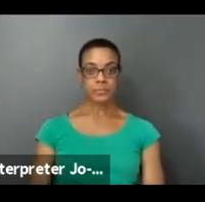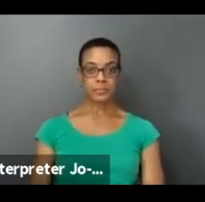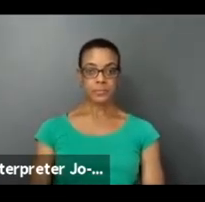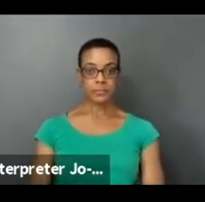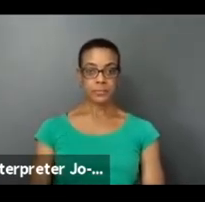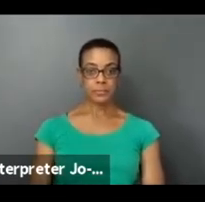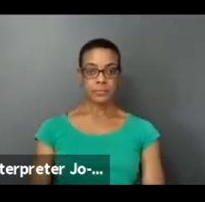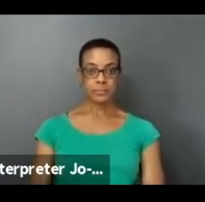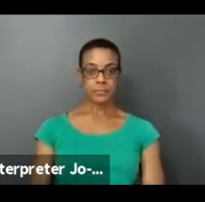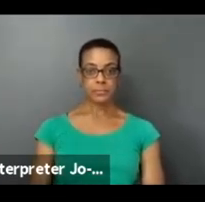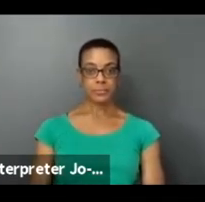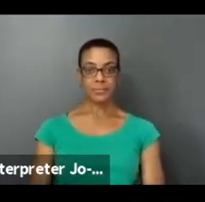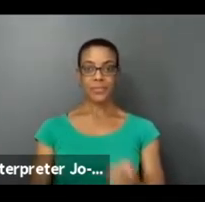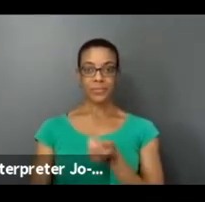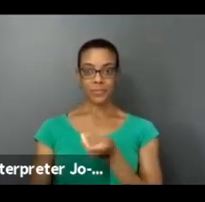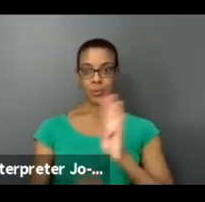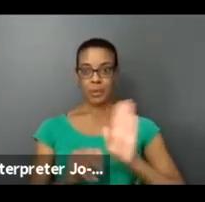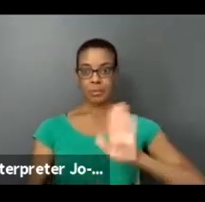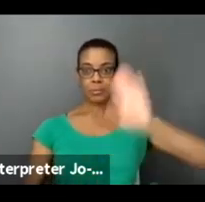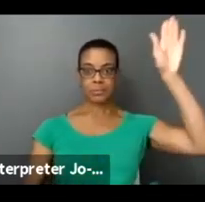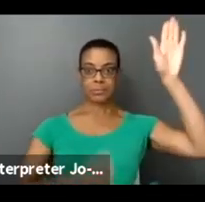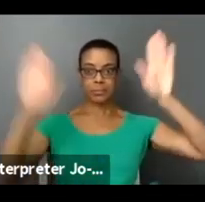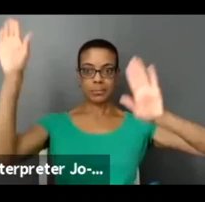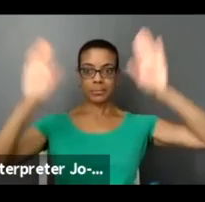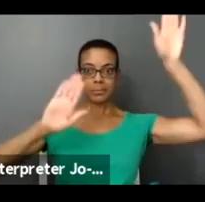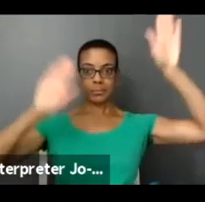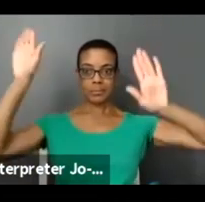Okay, a couple of people raised their hands.